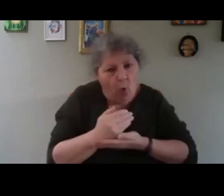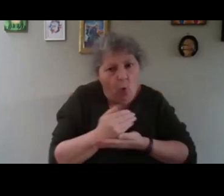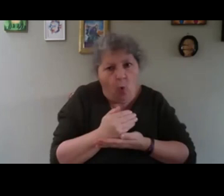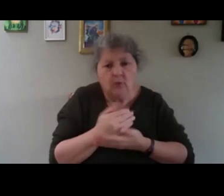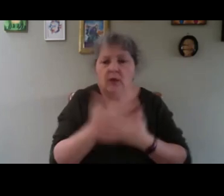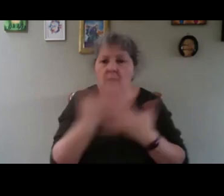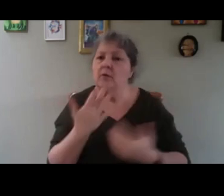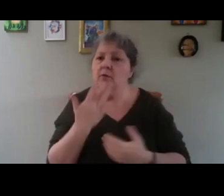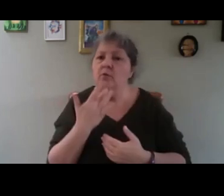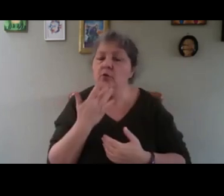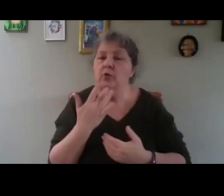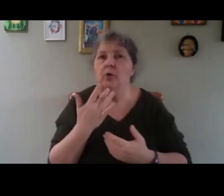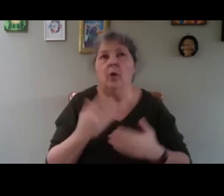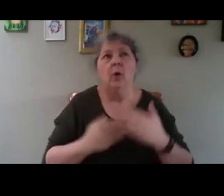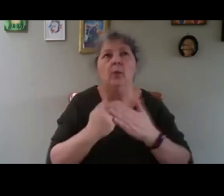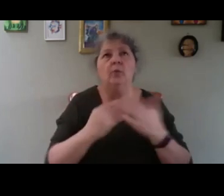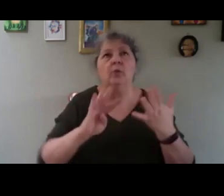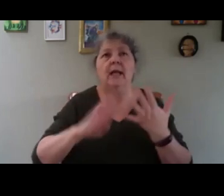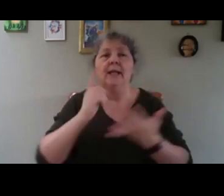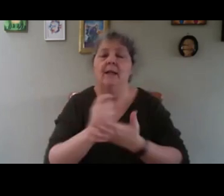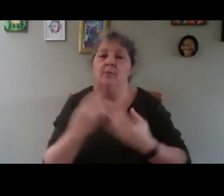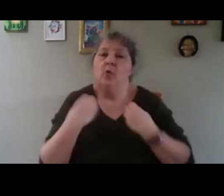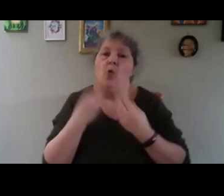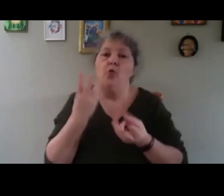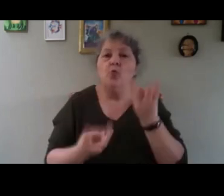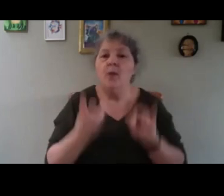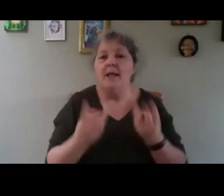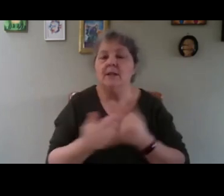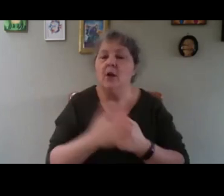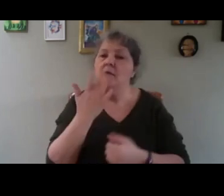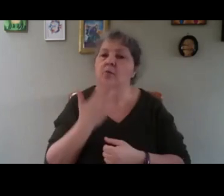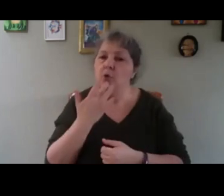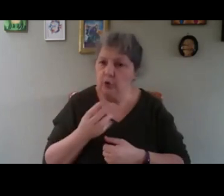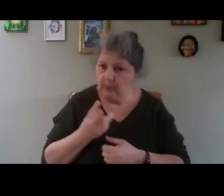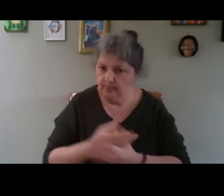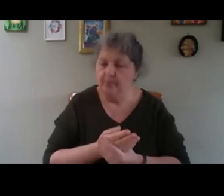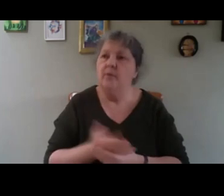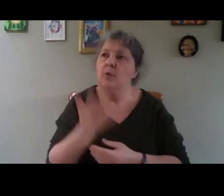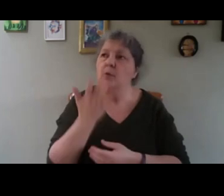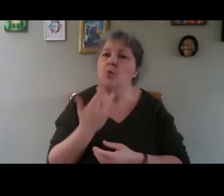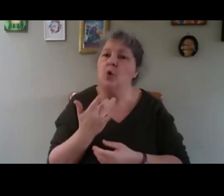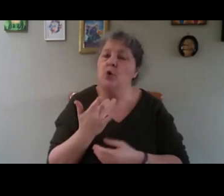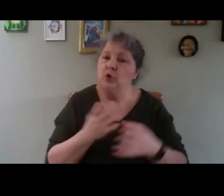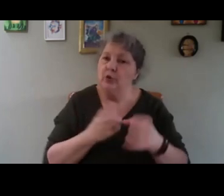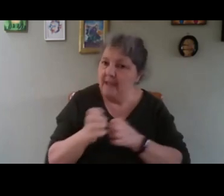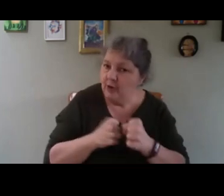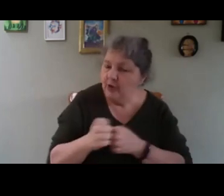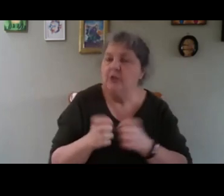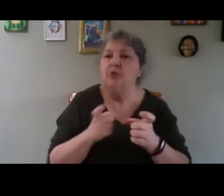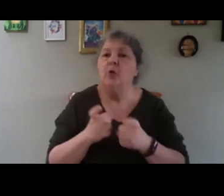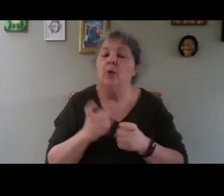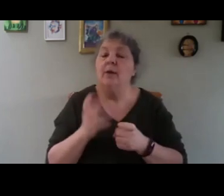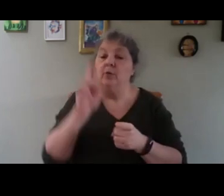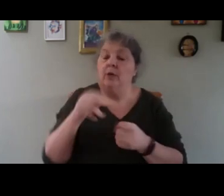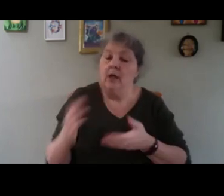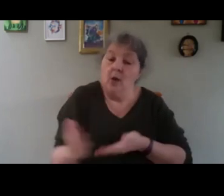nine times its own weight of water. Water is energy, so if you can hold